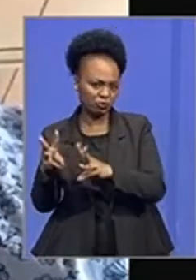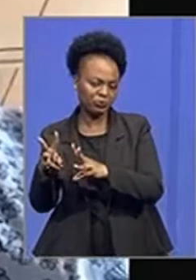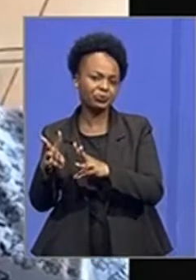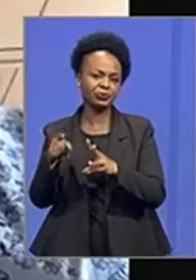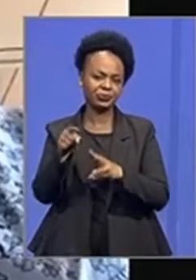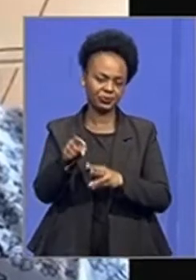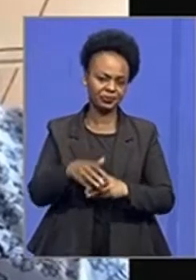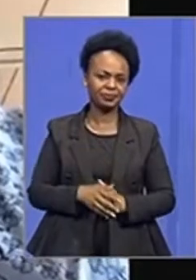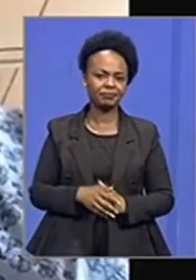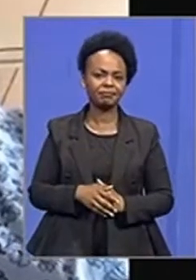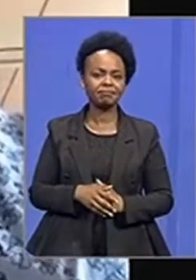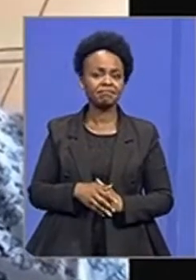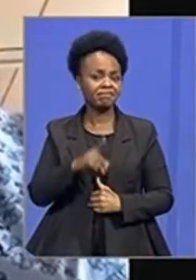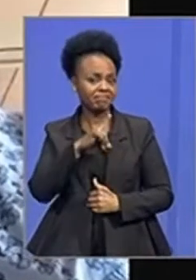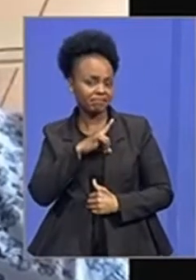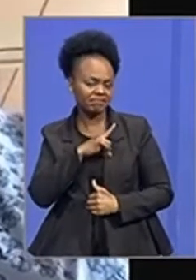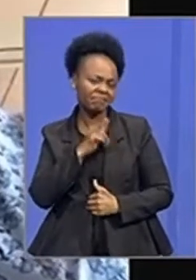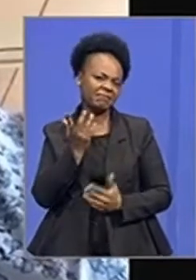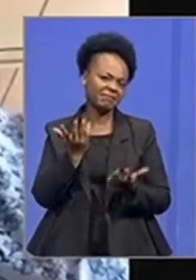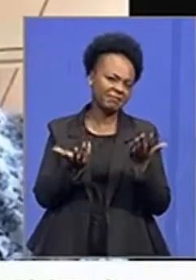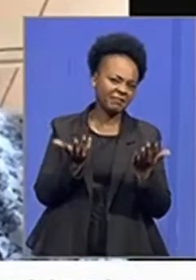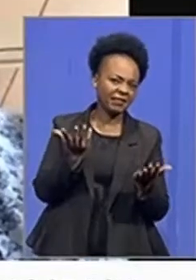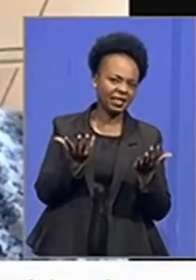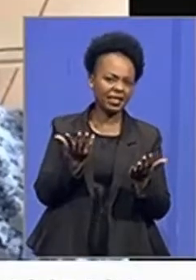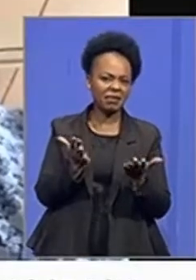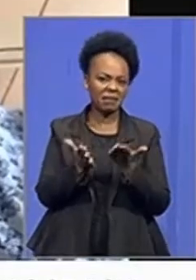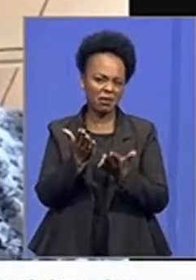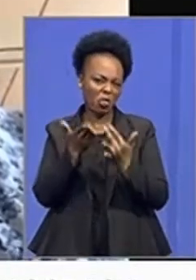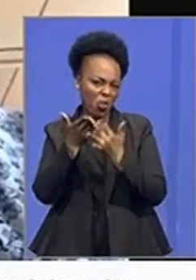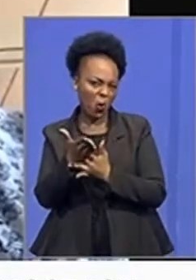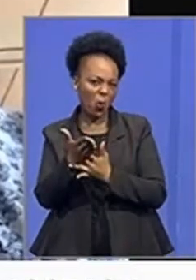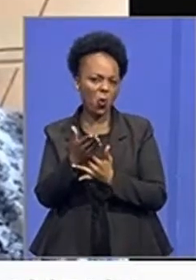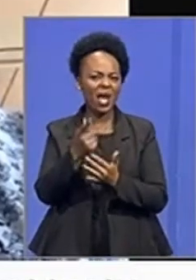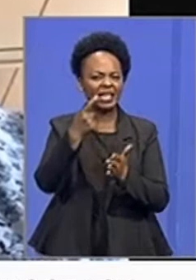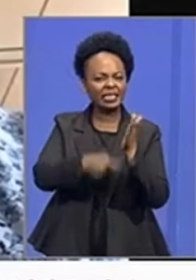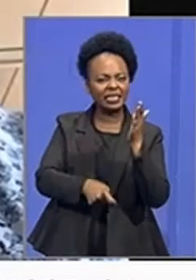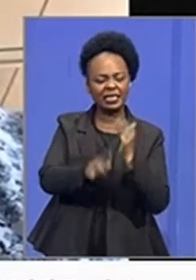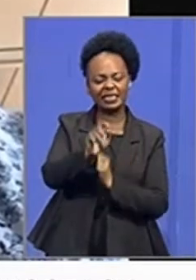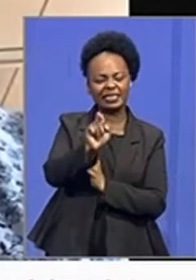potentially either through some kind of a tax that would be collected